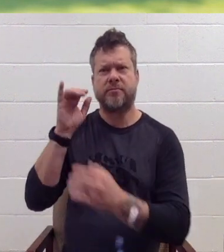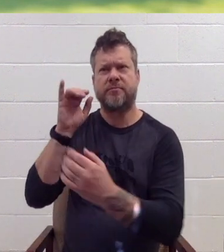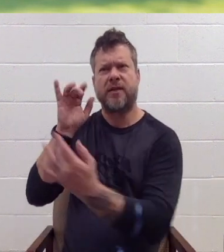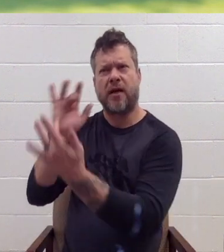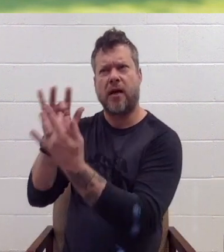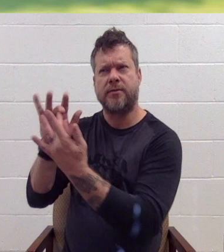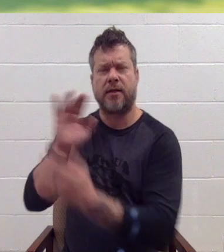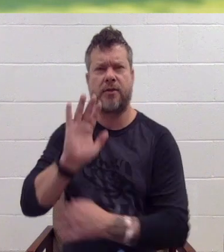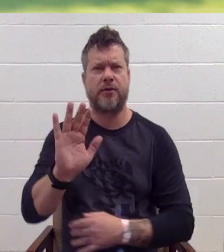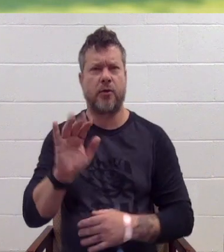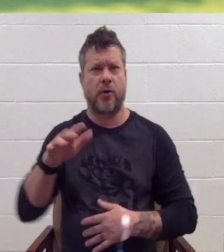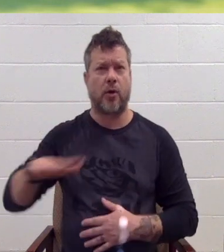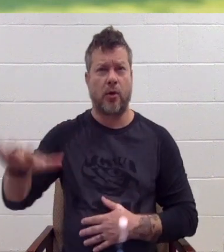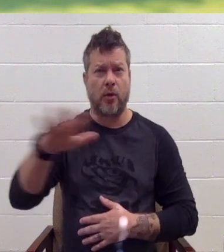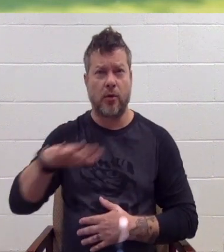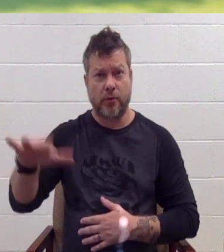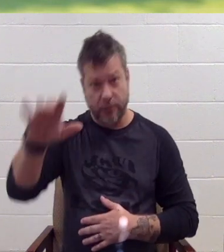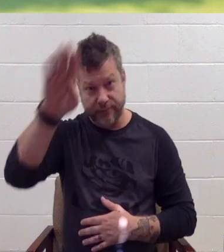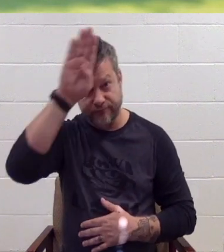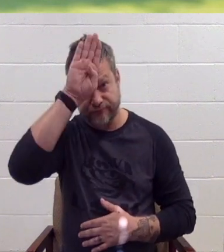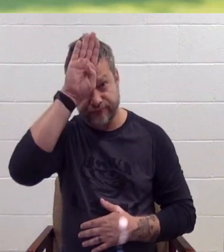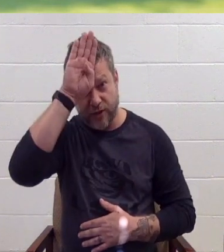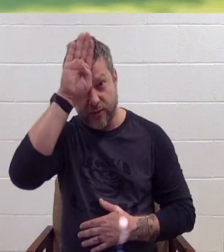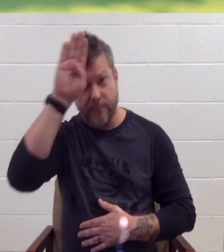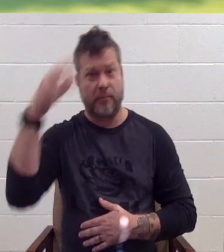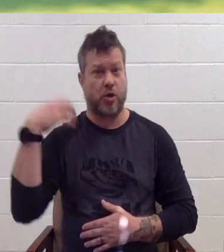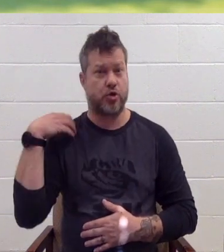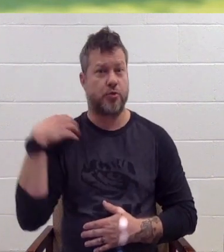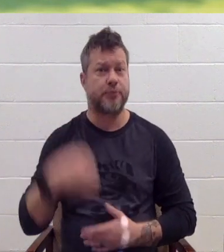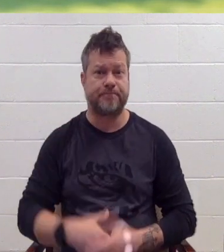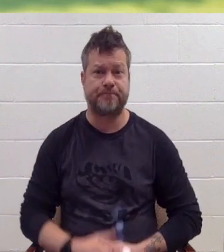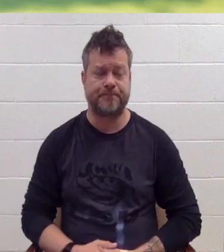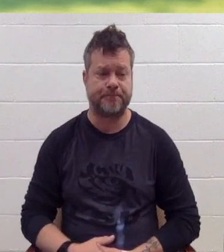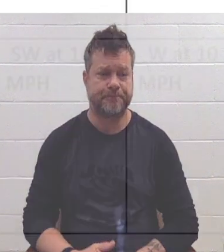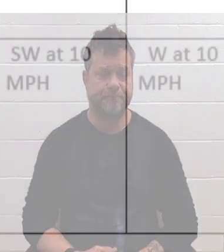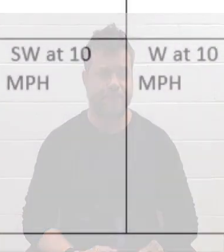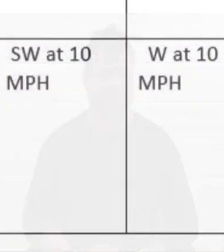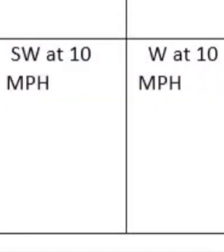moment, a chart of our statewide forecast. That's all for Weathering the Storm. Back to you.